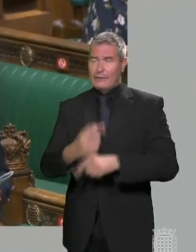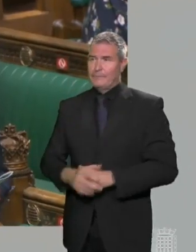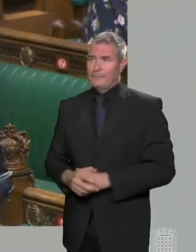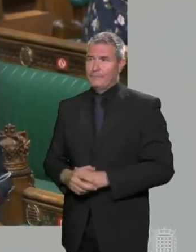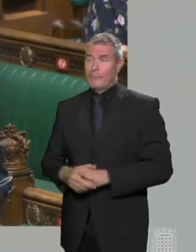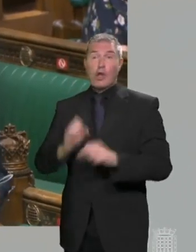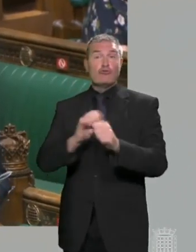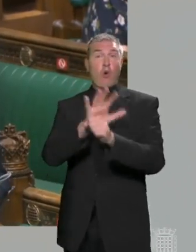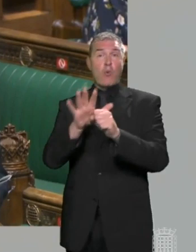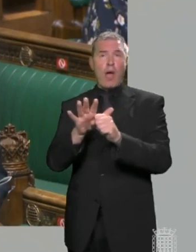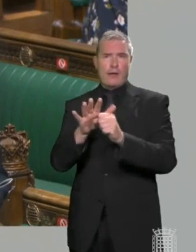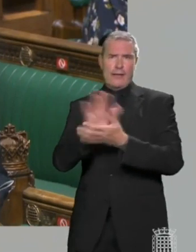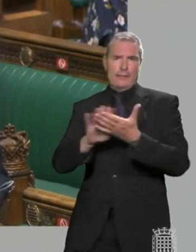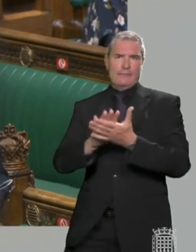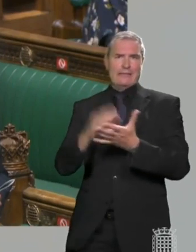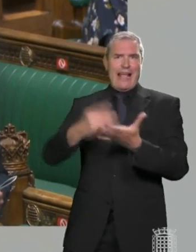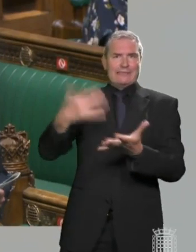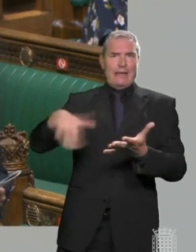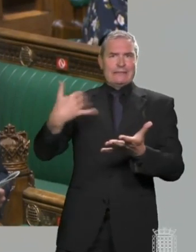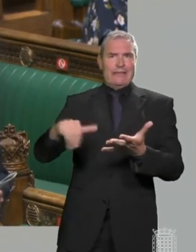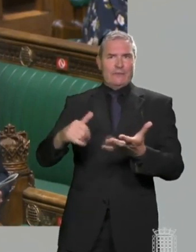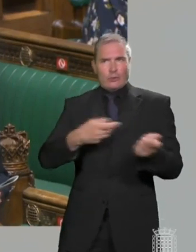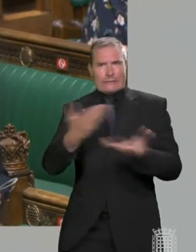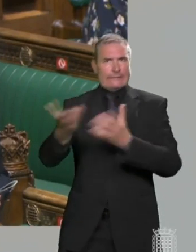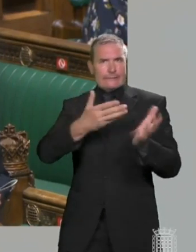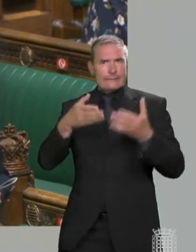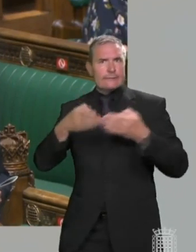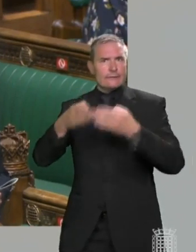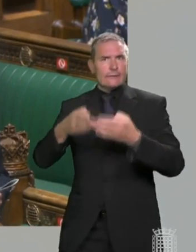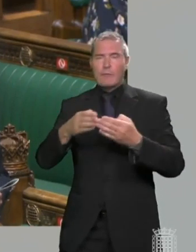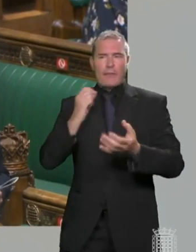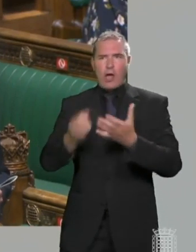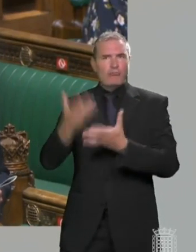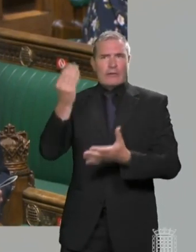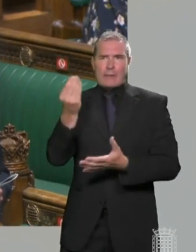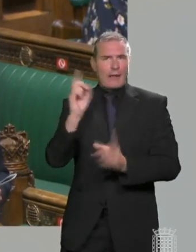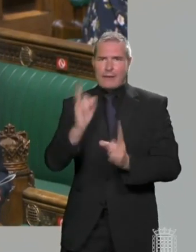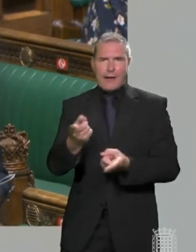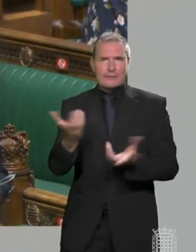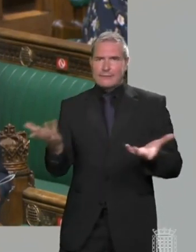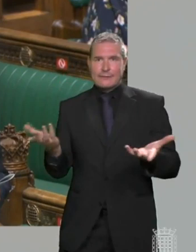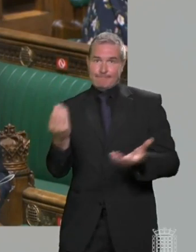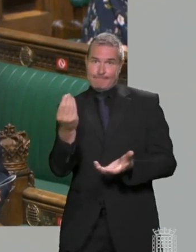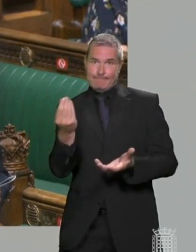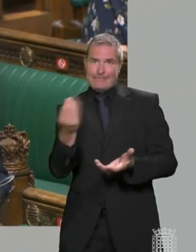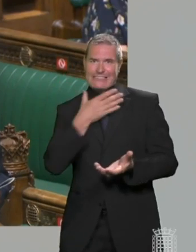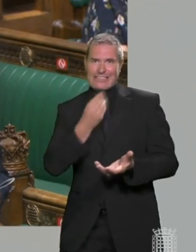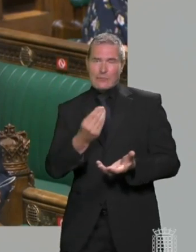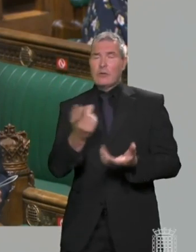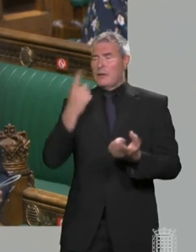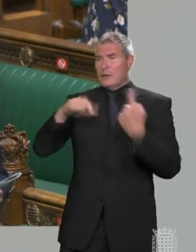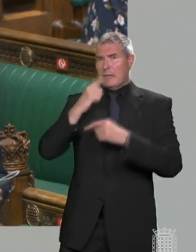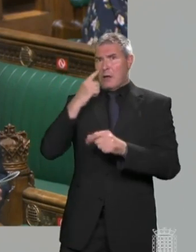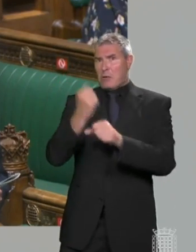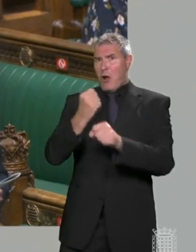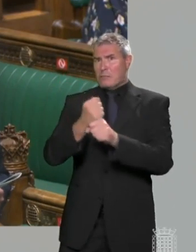increased the operating costs of independent lifeboat stations, while also restricting their ability to raise money. Will the Prime Minister look to see what more